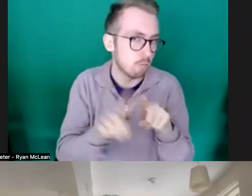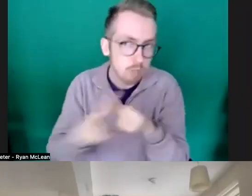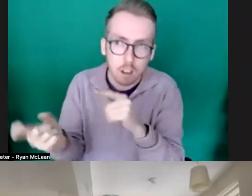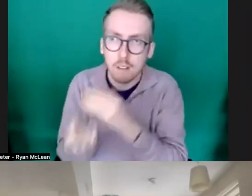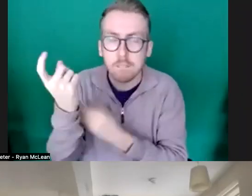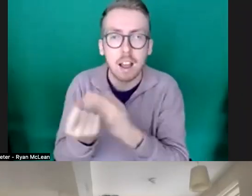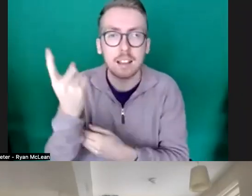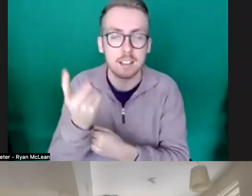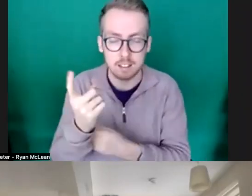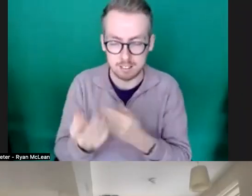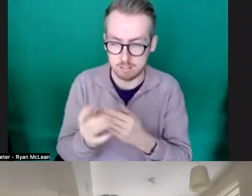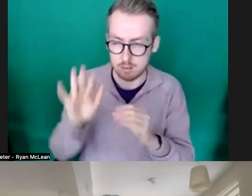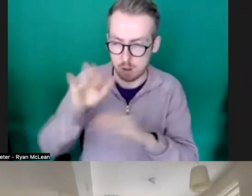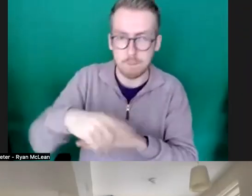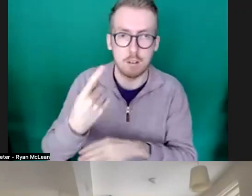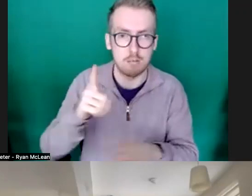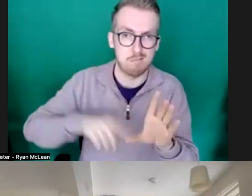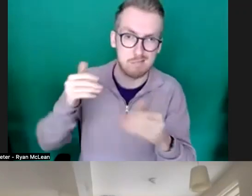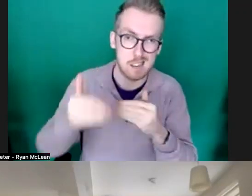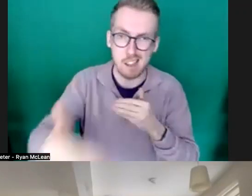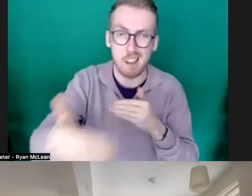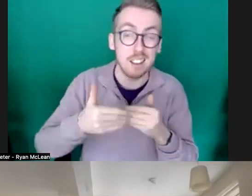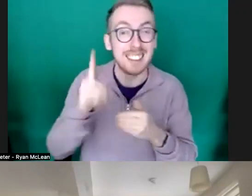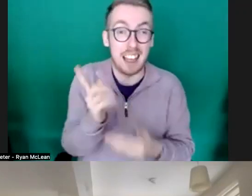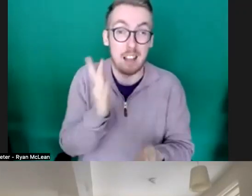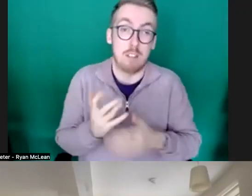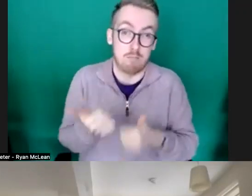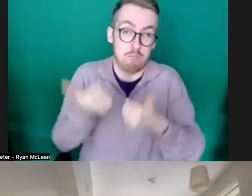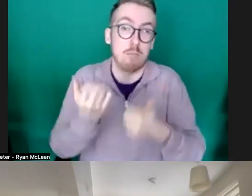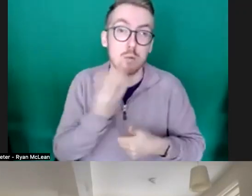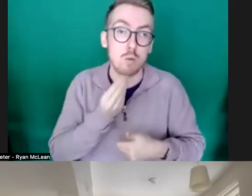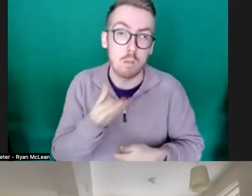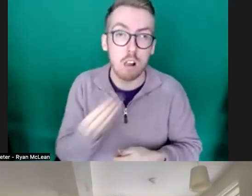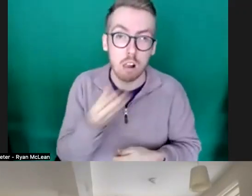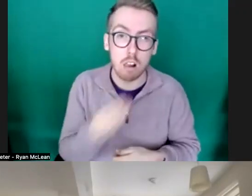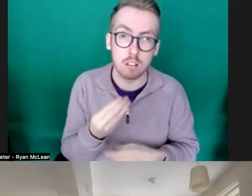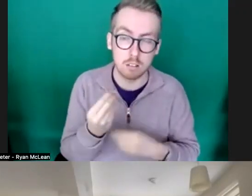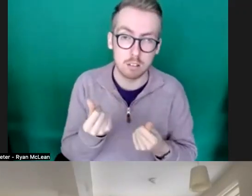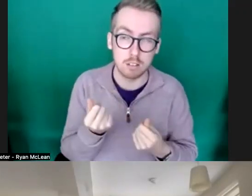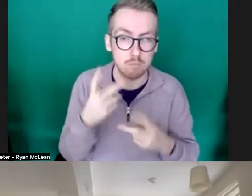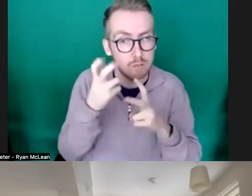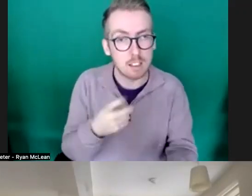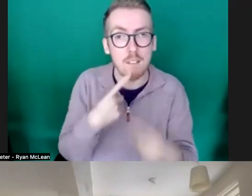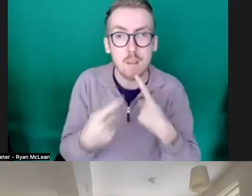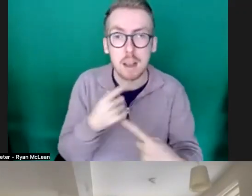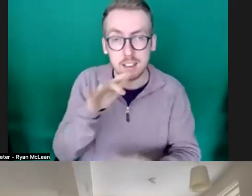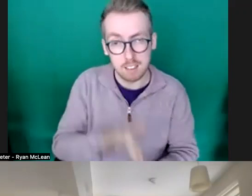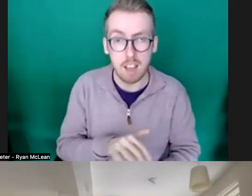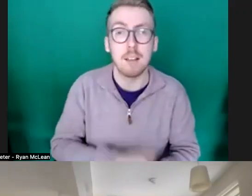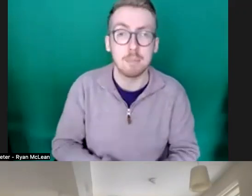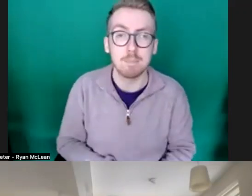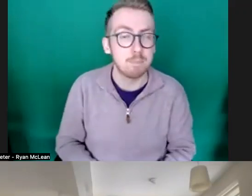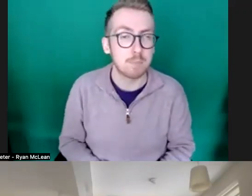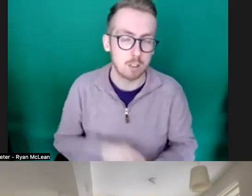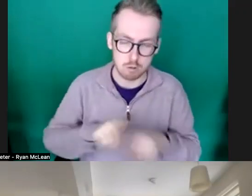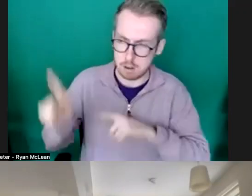take place over the course of the year and so that's a really good um source of research um for figuring